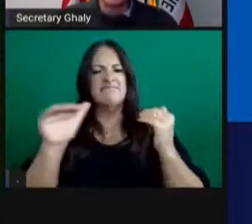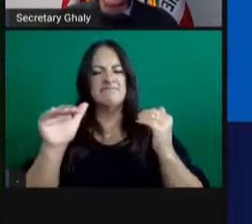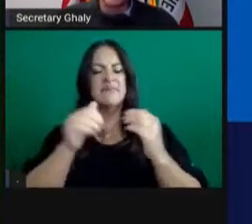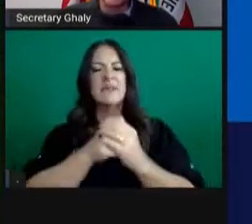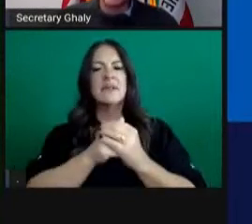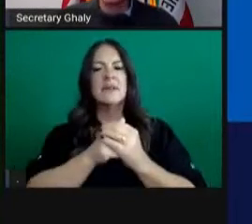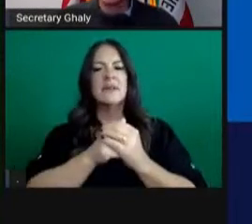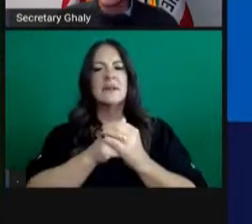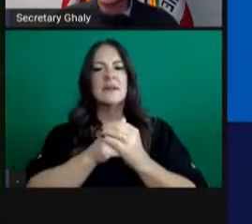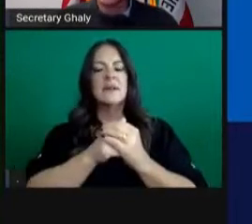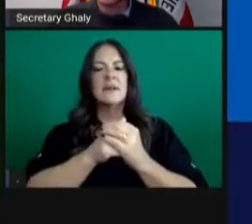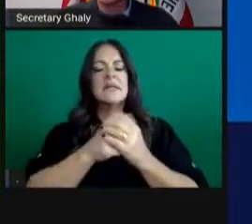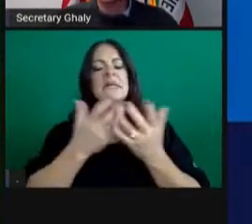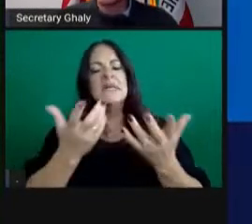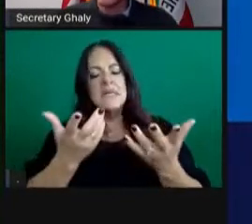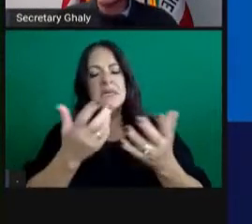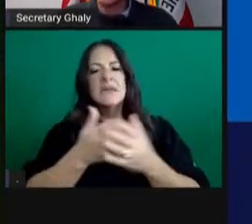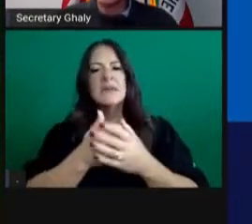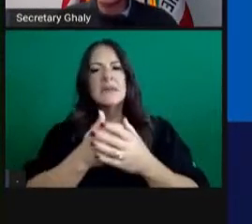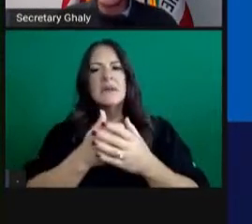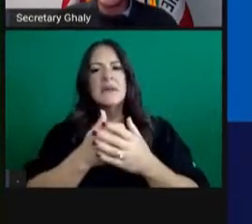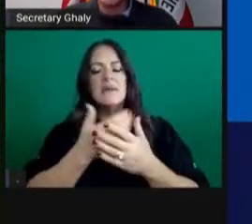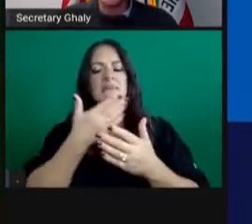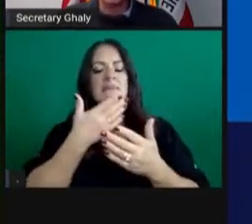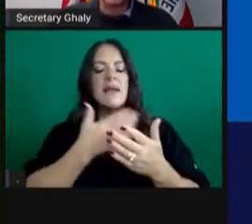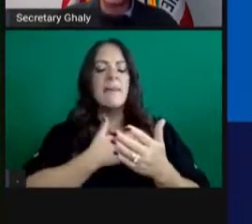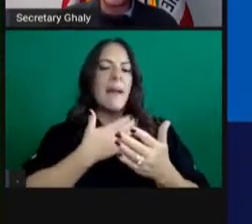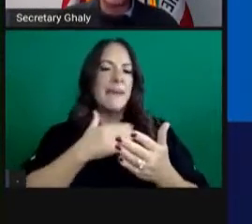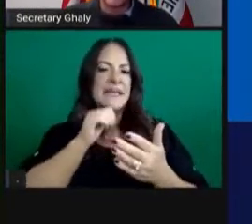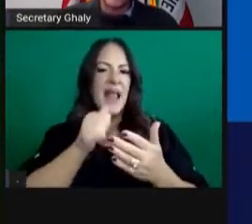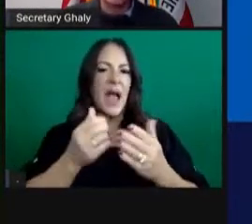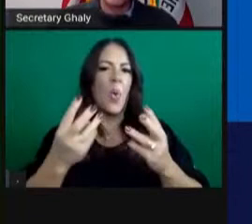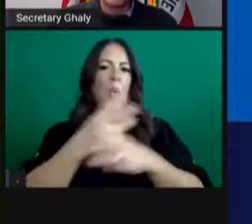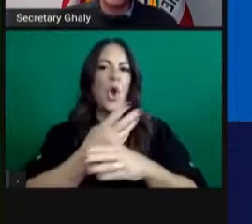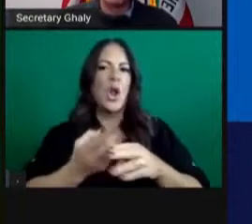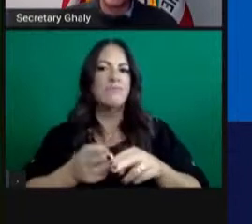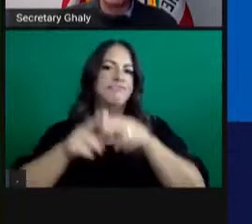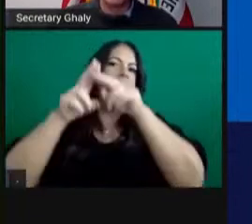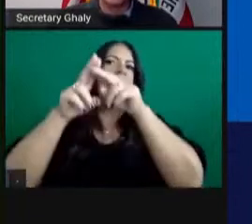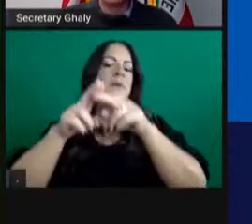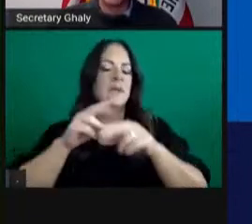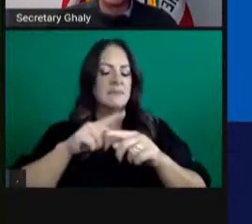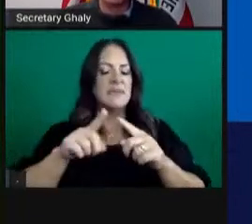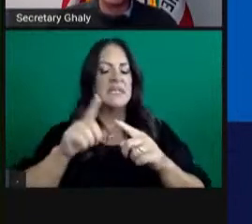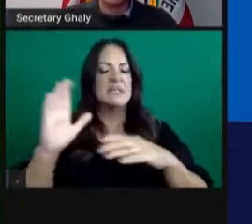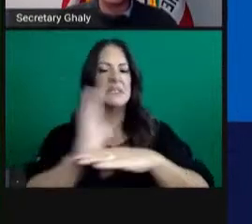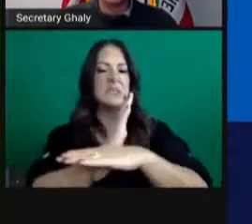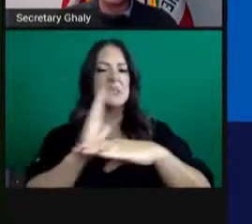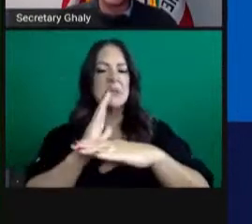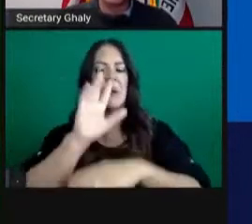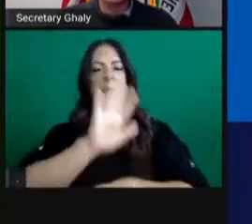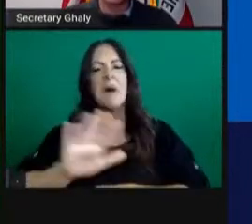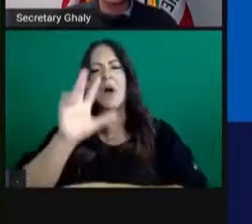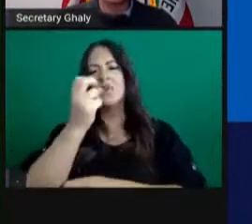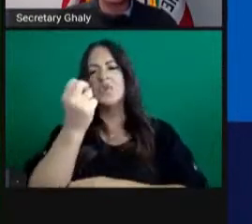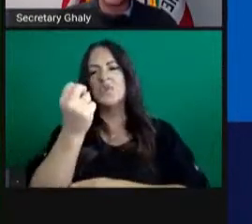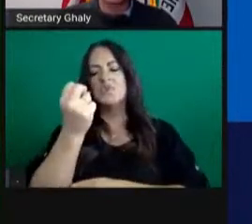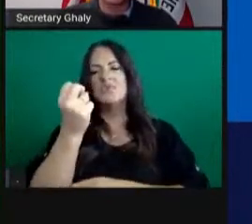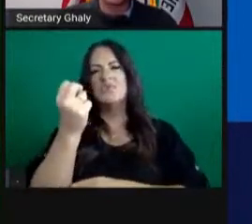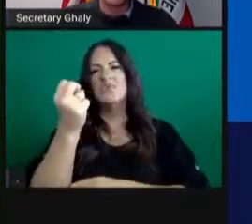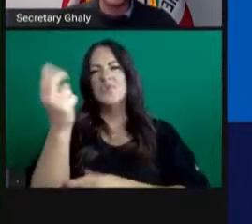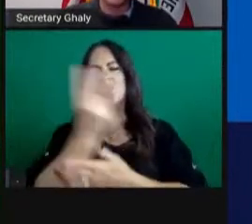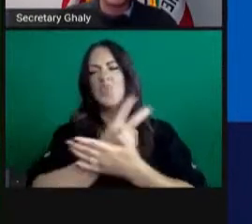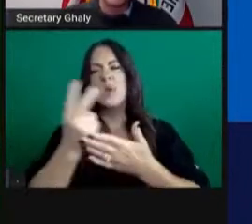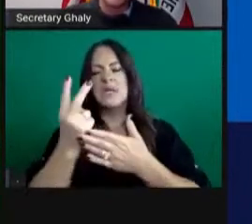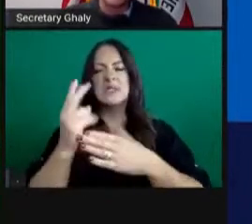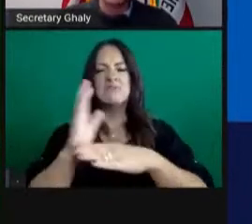has been, thankfully, not going up too much, but stable in this 12.5% range today, 12.6, 14